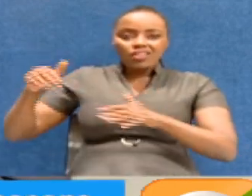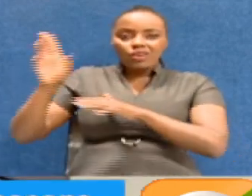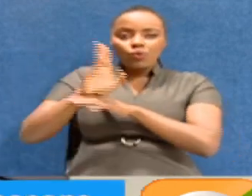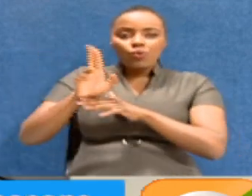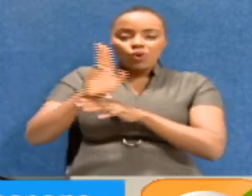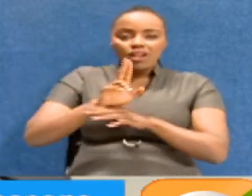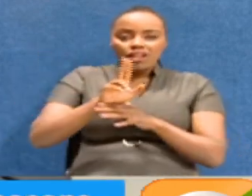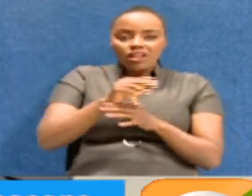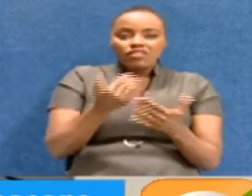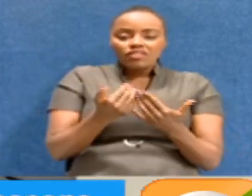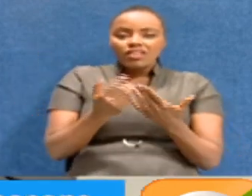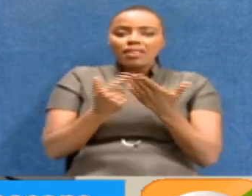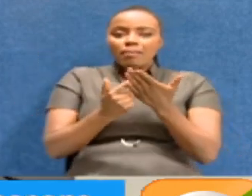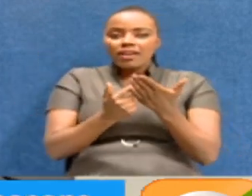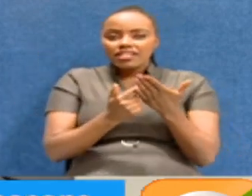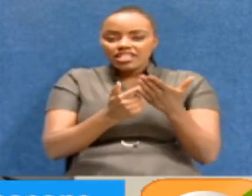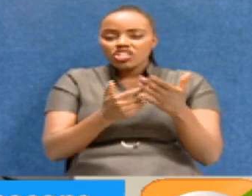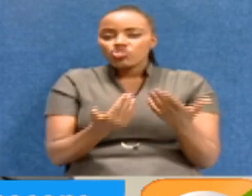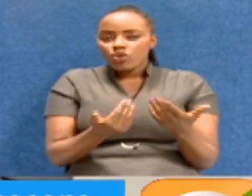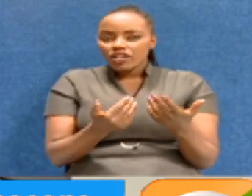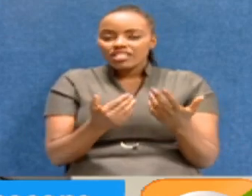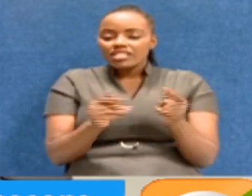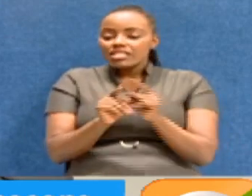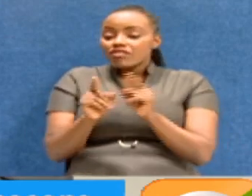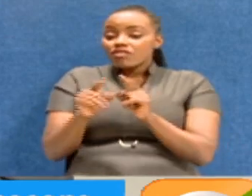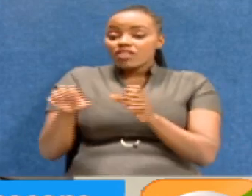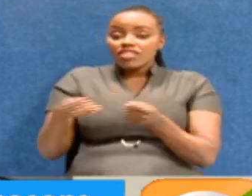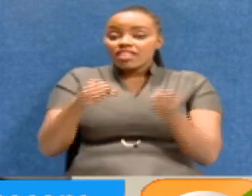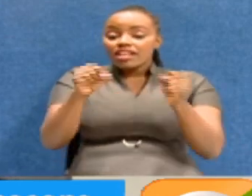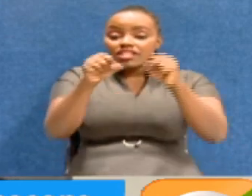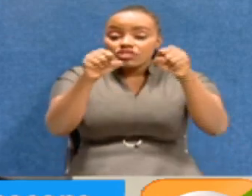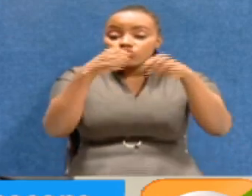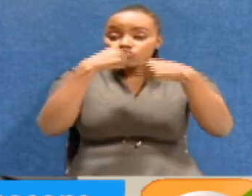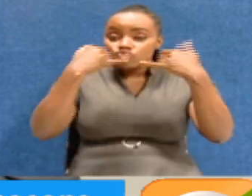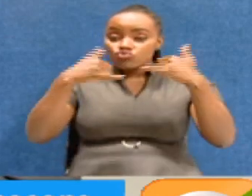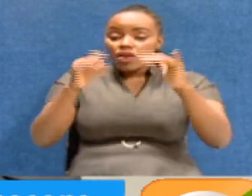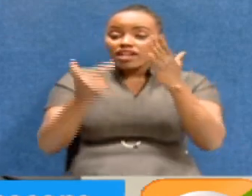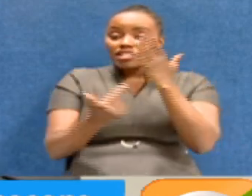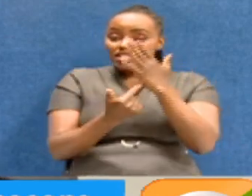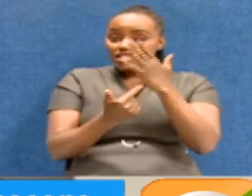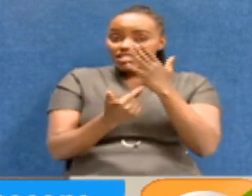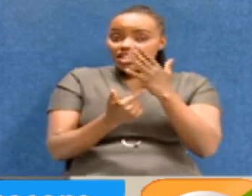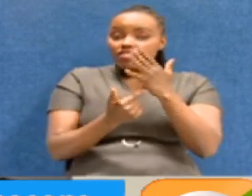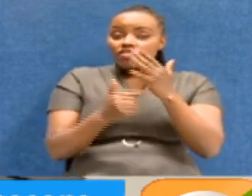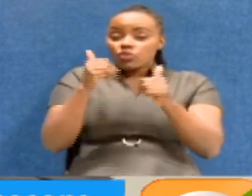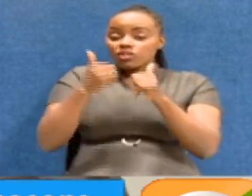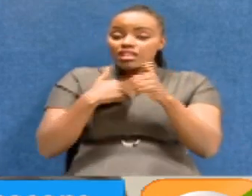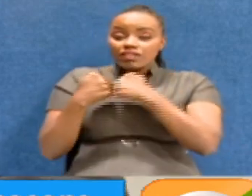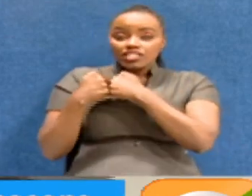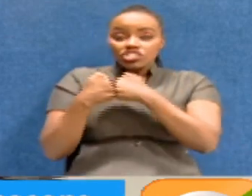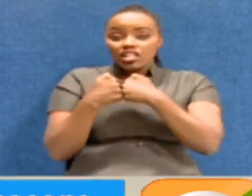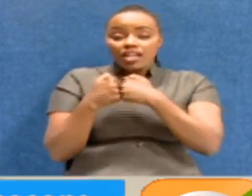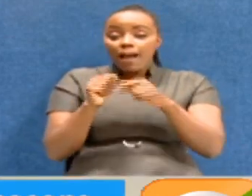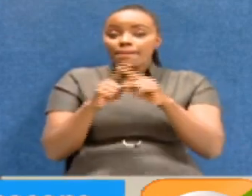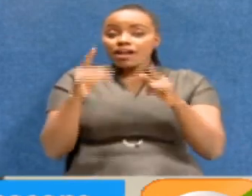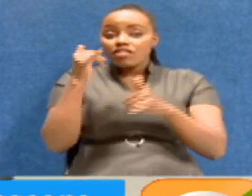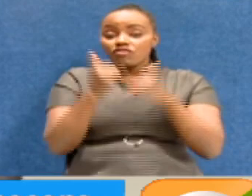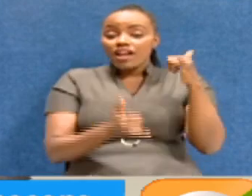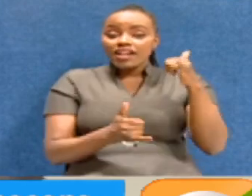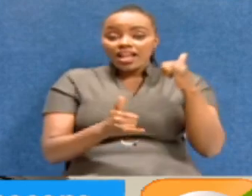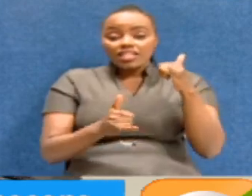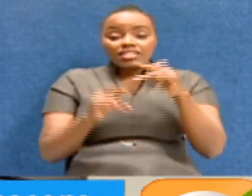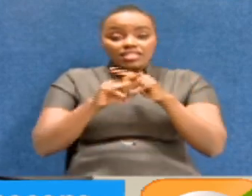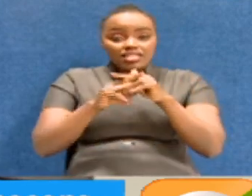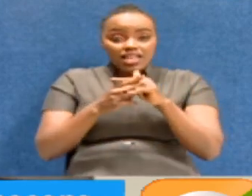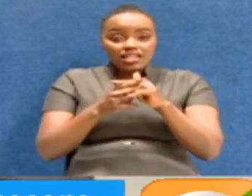including court annexed mediation, including strategies to digitize the judiciary, which faced several challenges, but eventually took